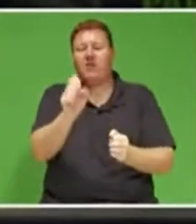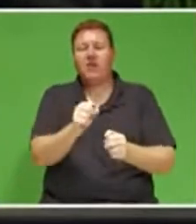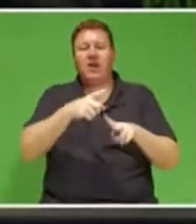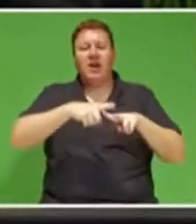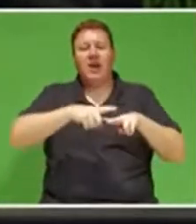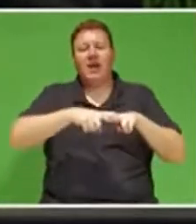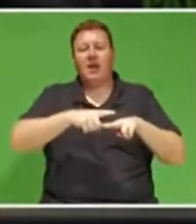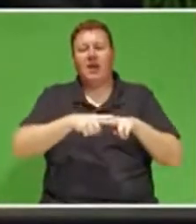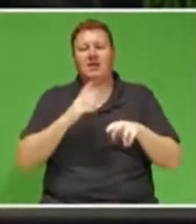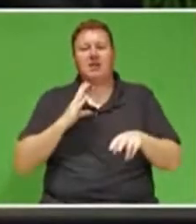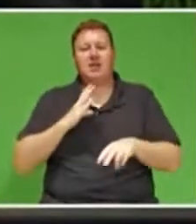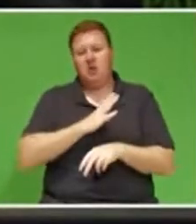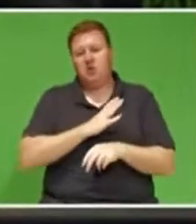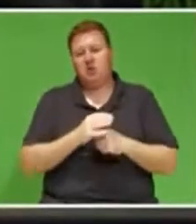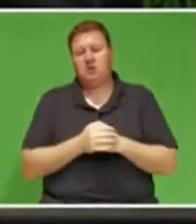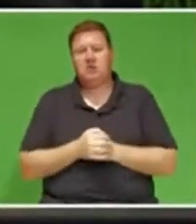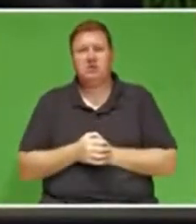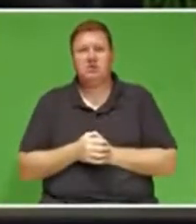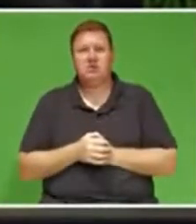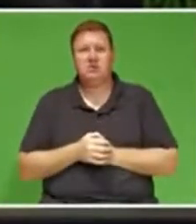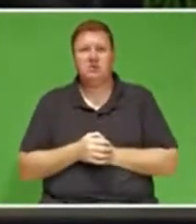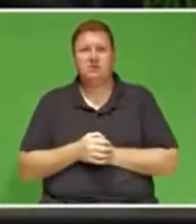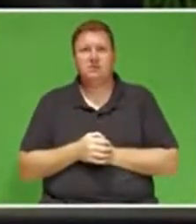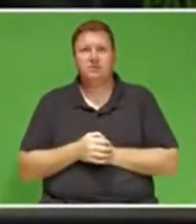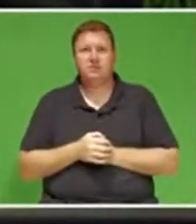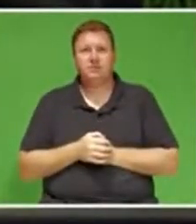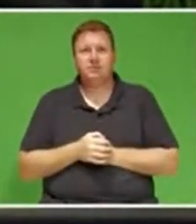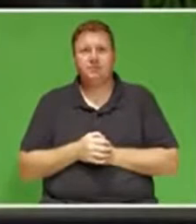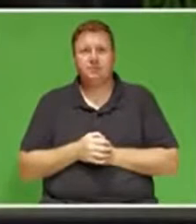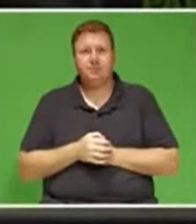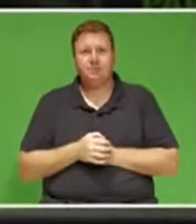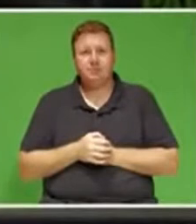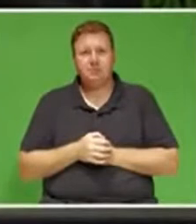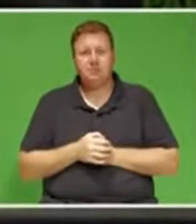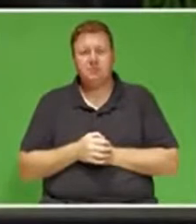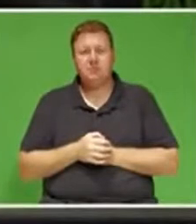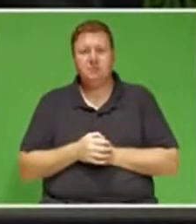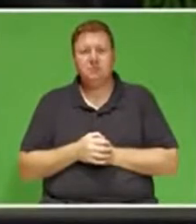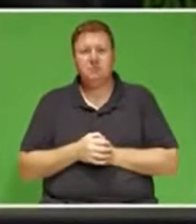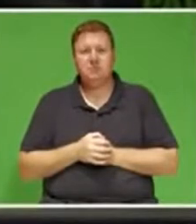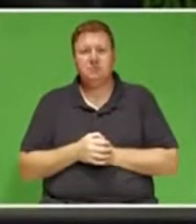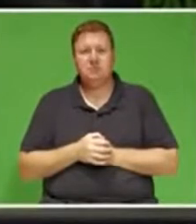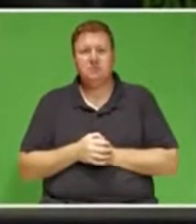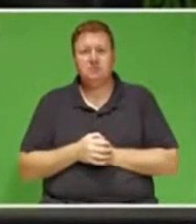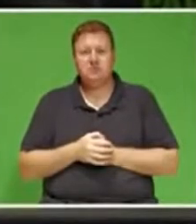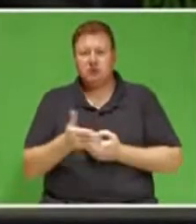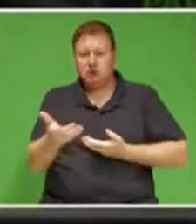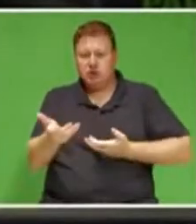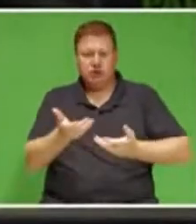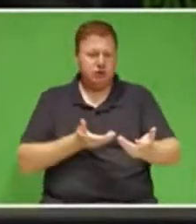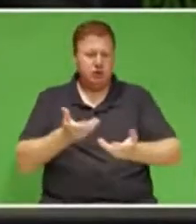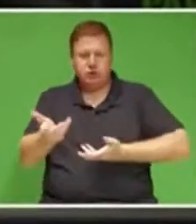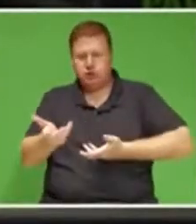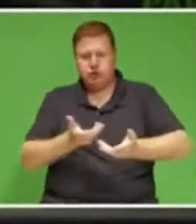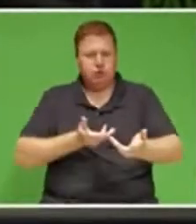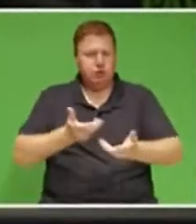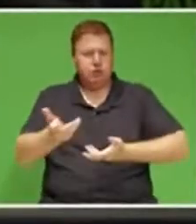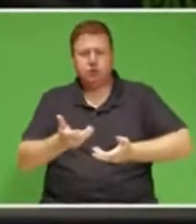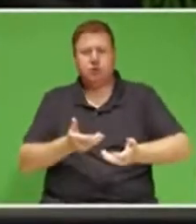the extensive engagements that he has had with military veterans,